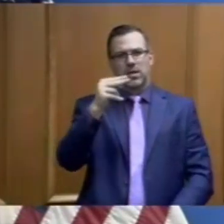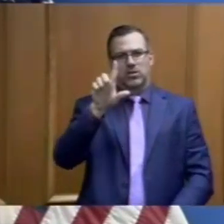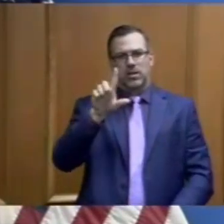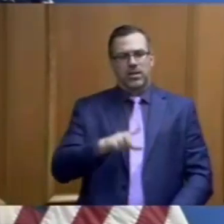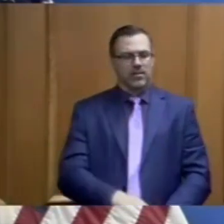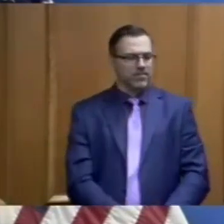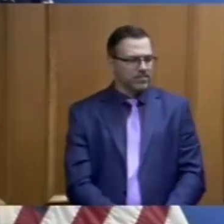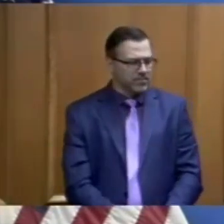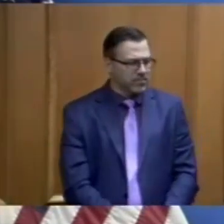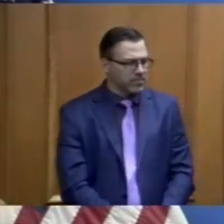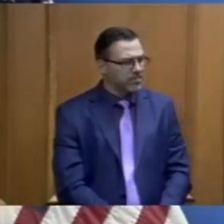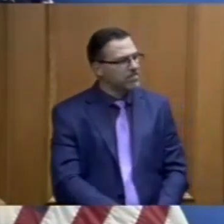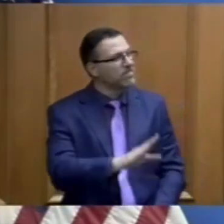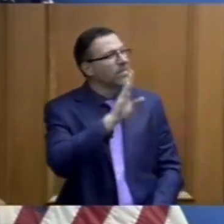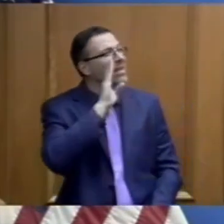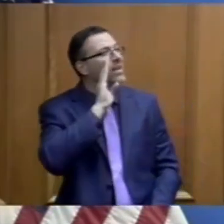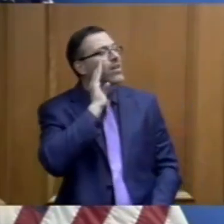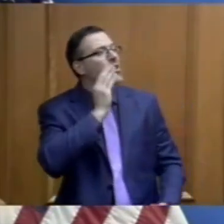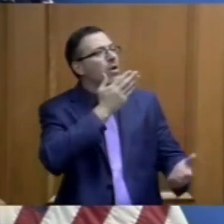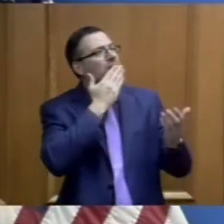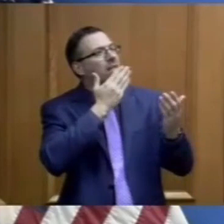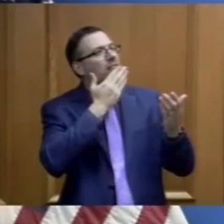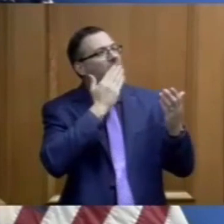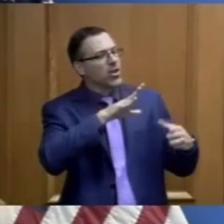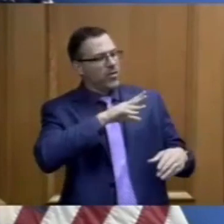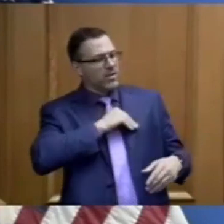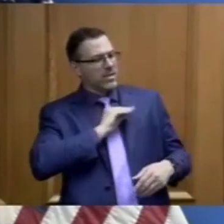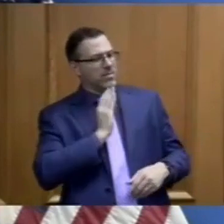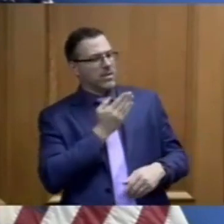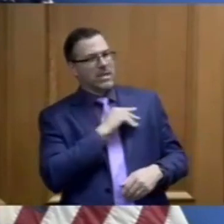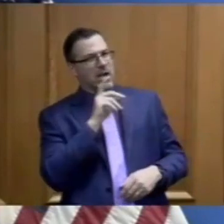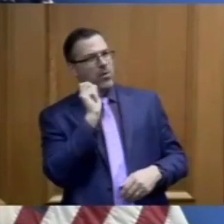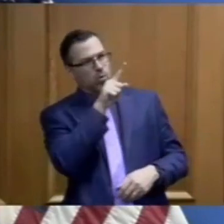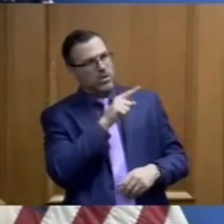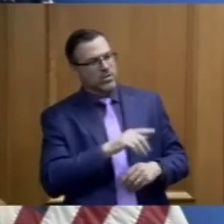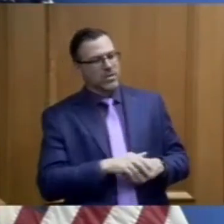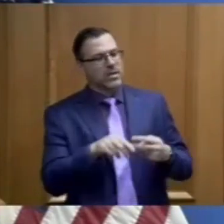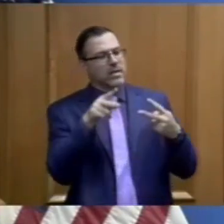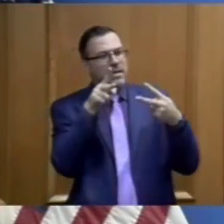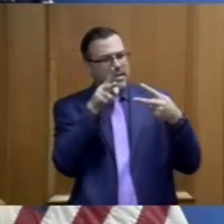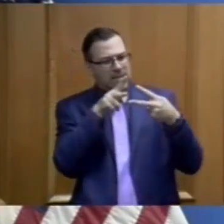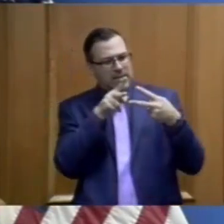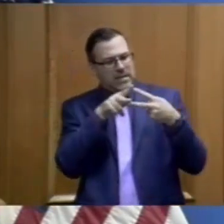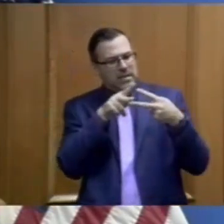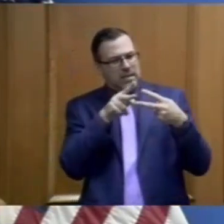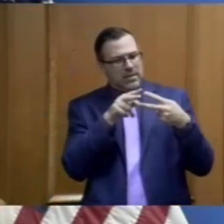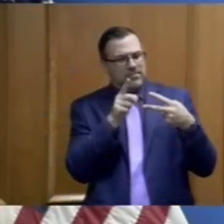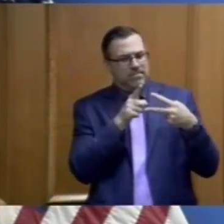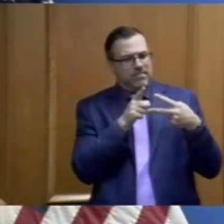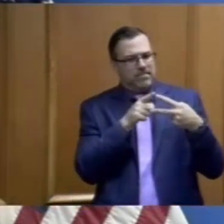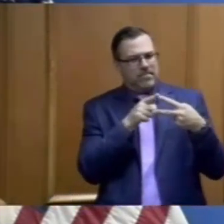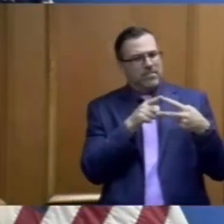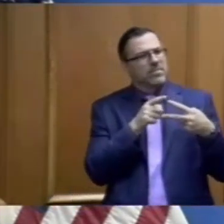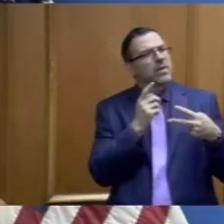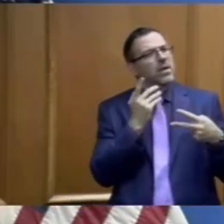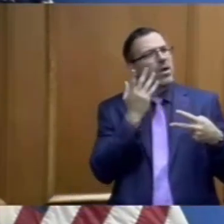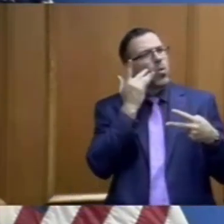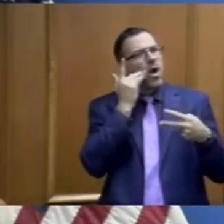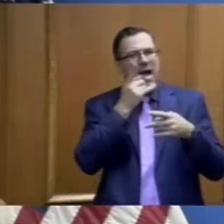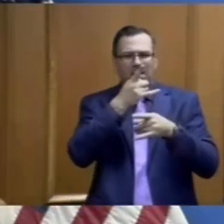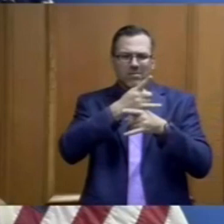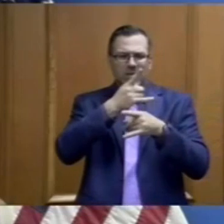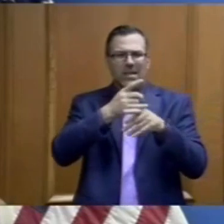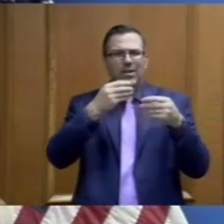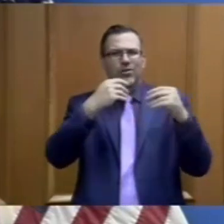Hi Governor Lee, thank you for taking our questions again. A couple questions for you. The first one is why are liquor stores